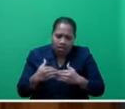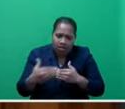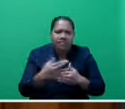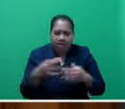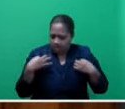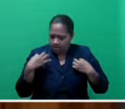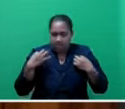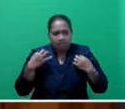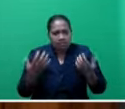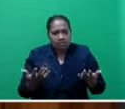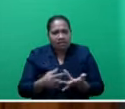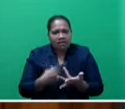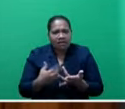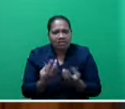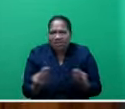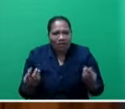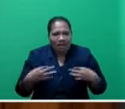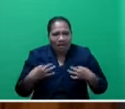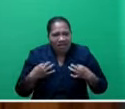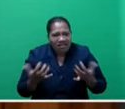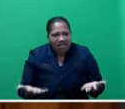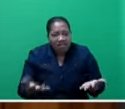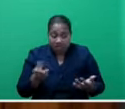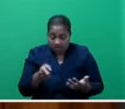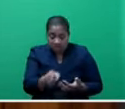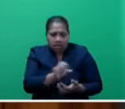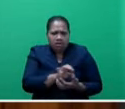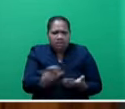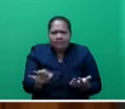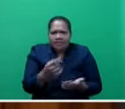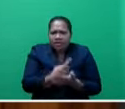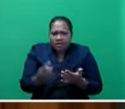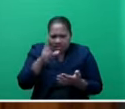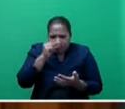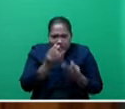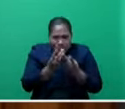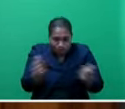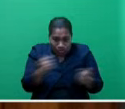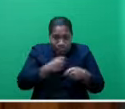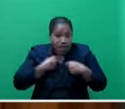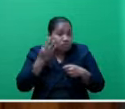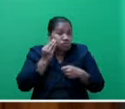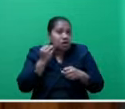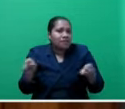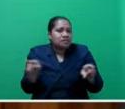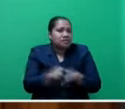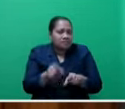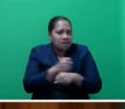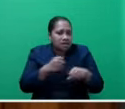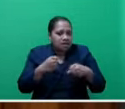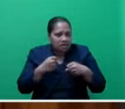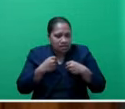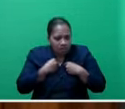Growing and harvesting hemp is not only a possible solution to our sugar problems, but also a new raw material input